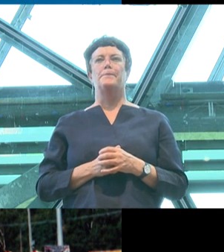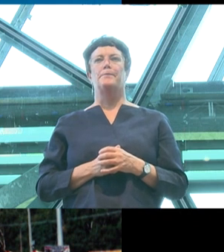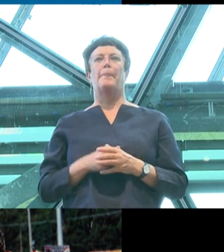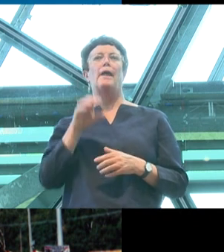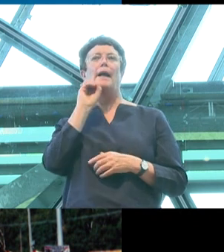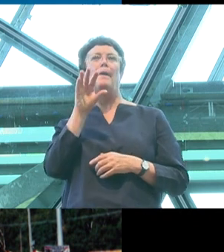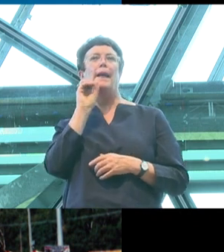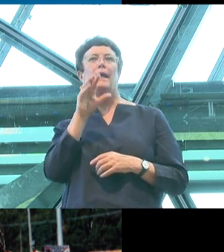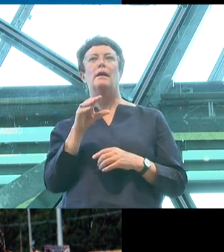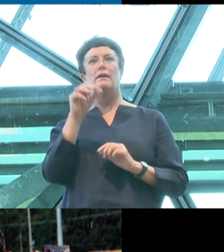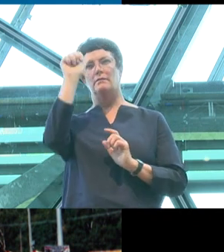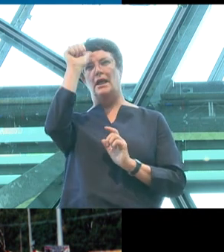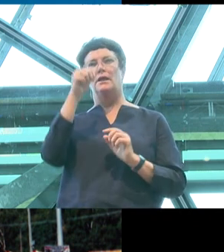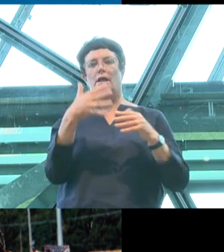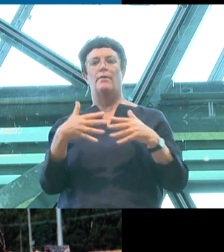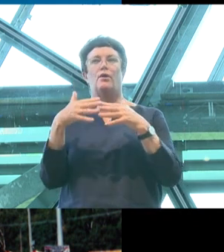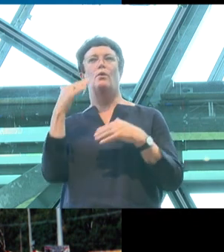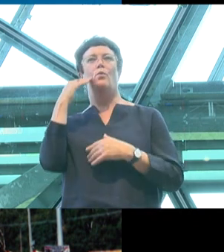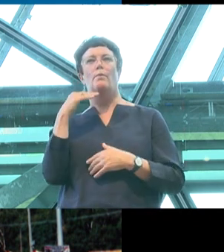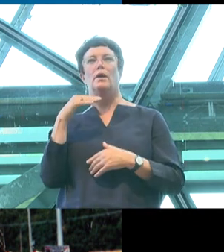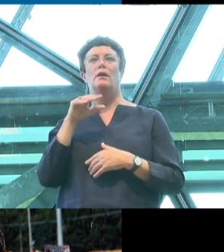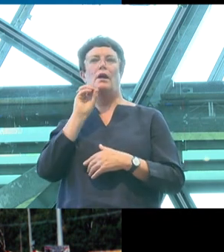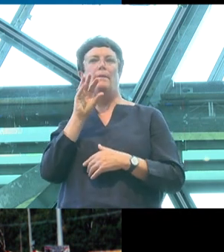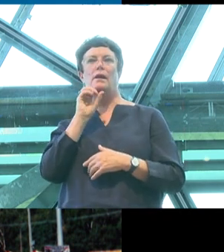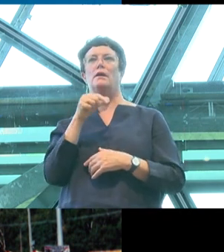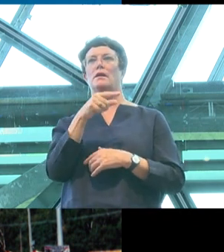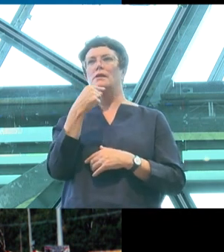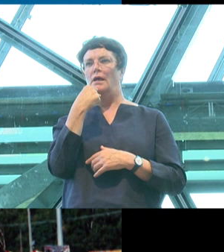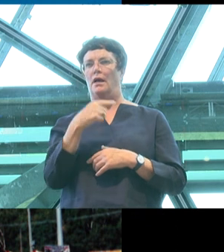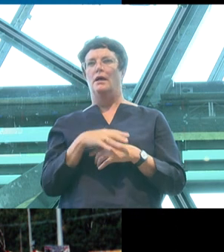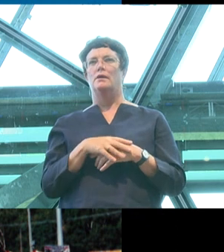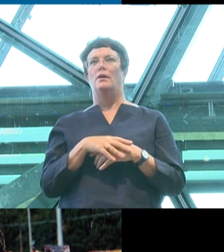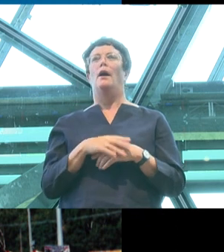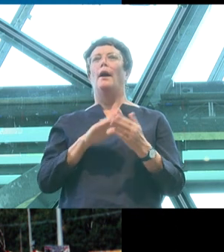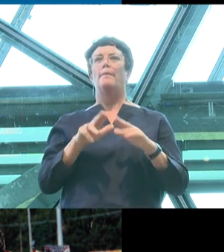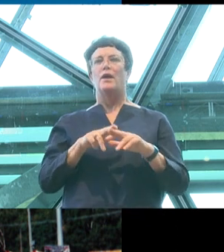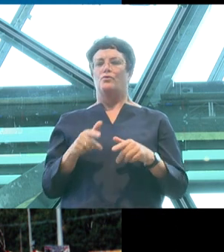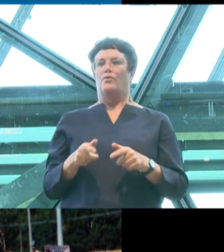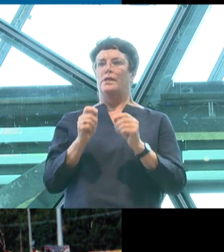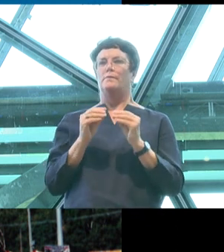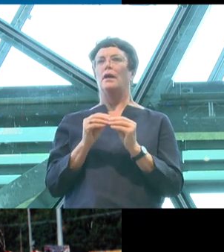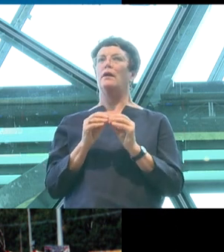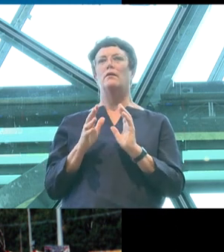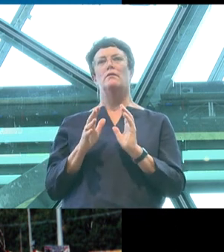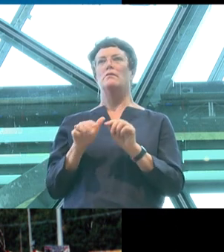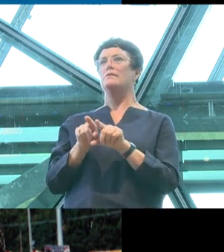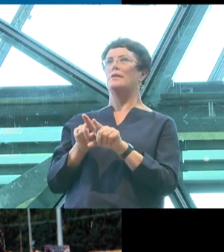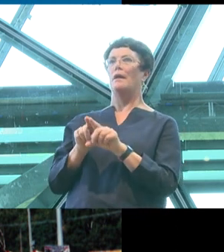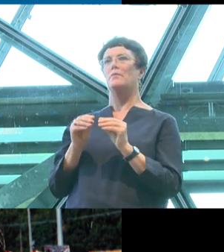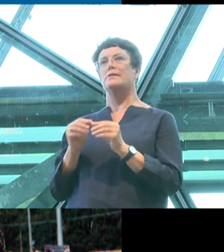remarked, she's Indian American, she said, my parents raised me with the entitlement of a tall blonde white man.